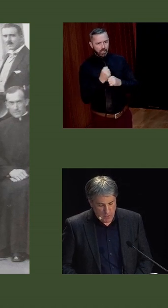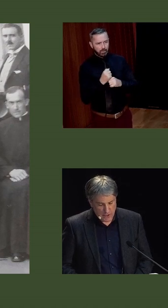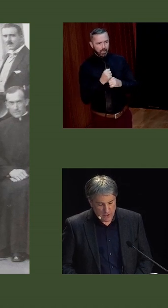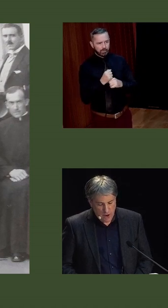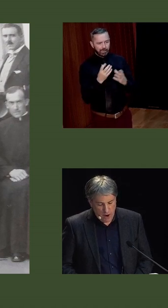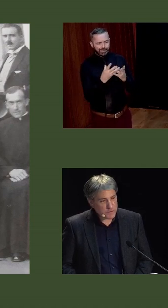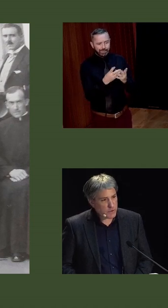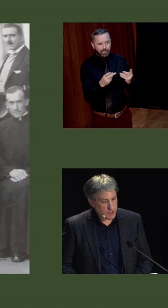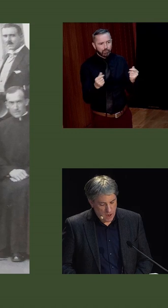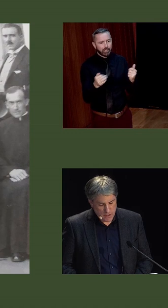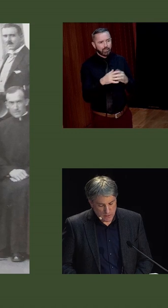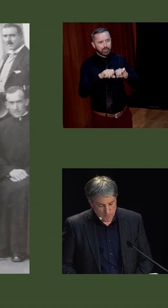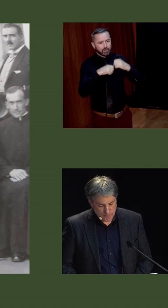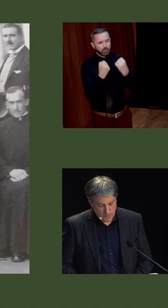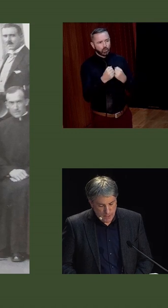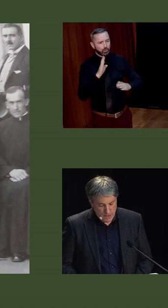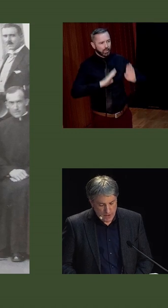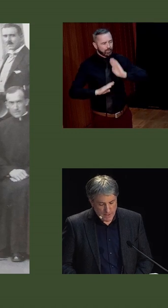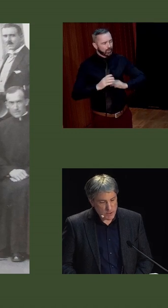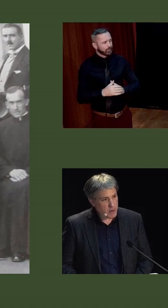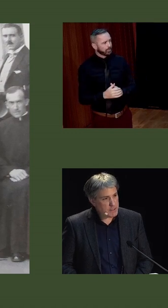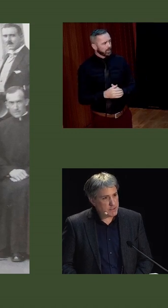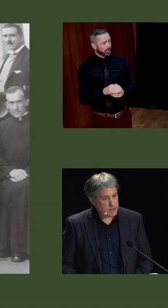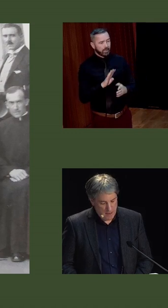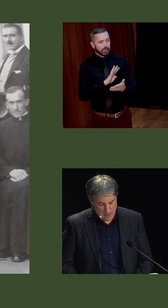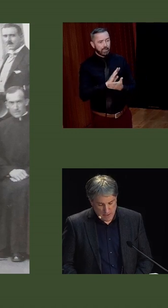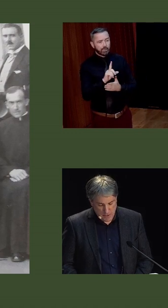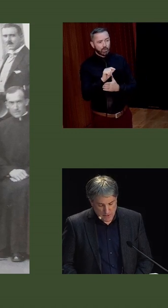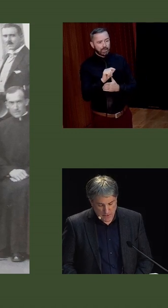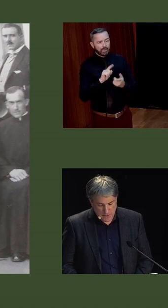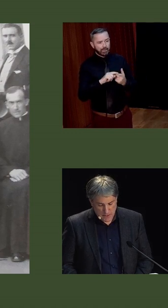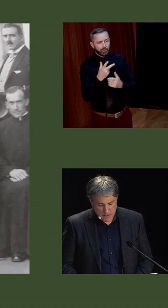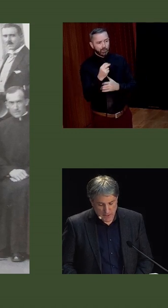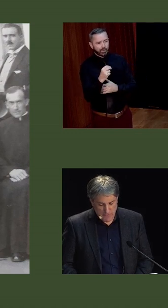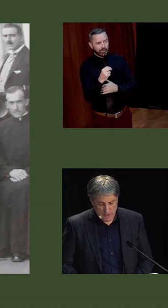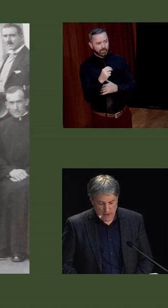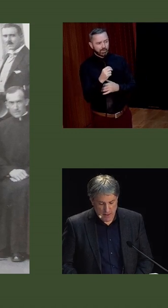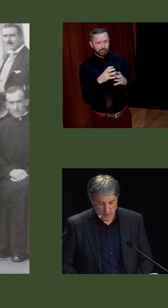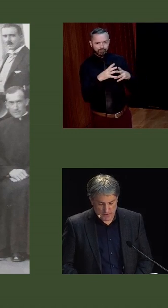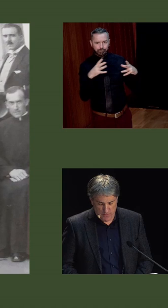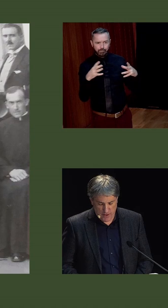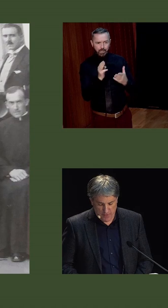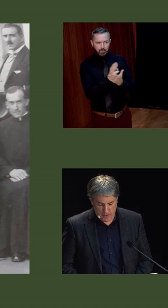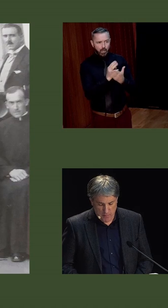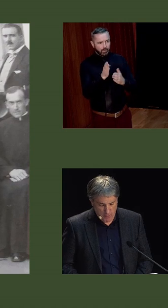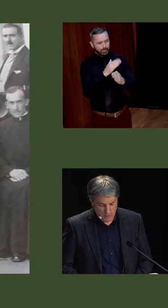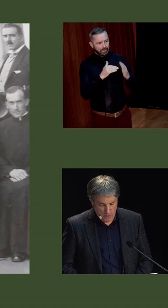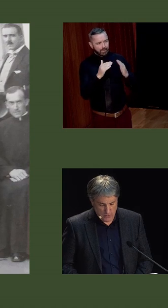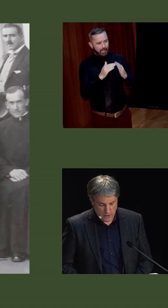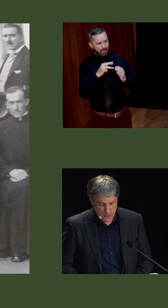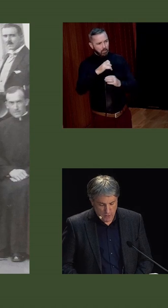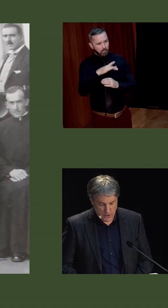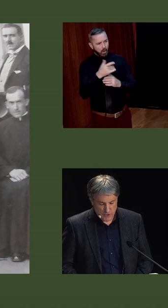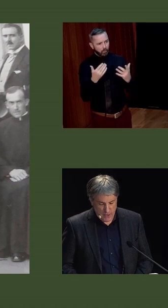degeneration of social conduct. In the 1920s and 1930s, significant elements of the Catholic